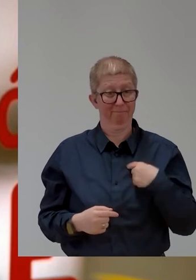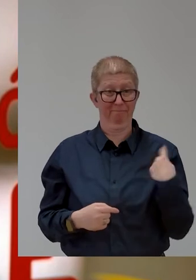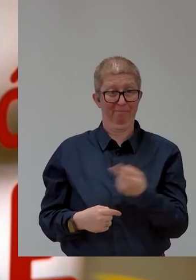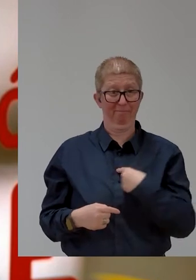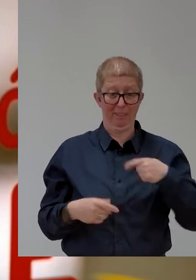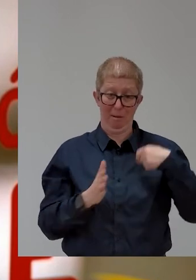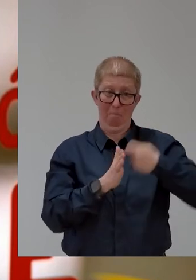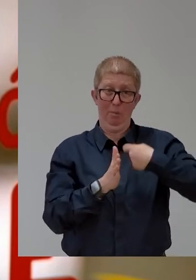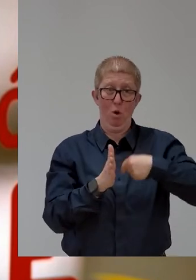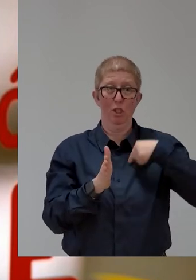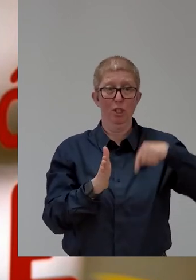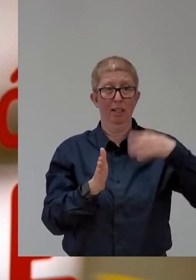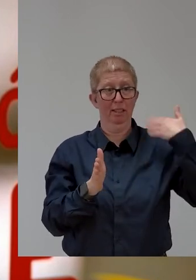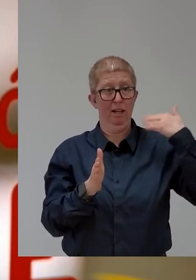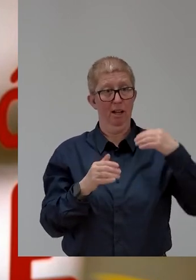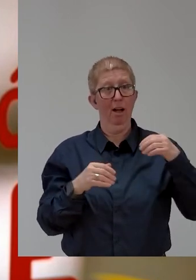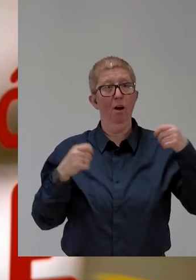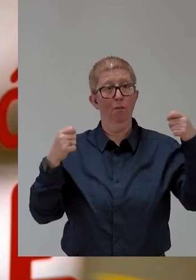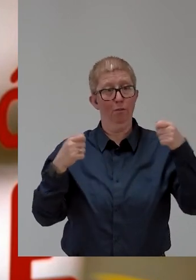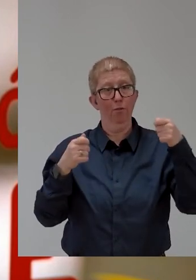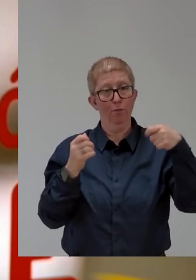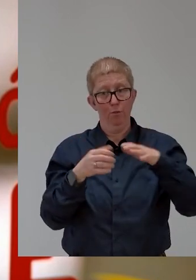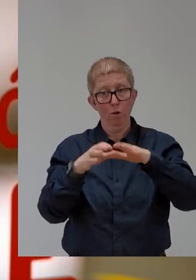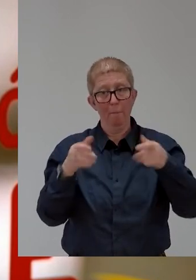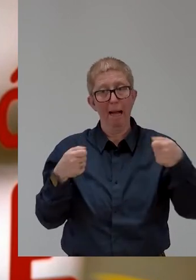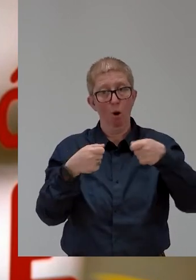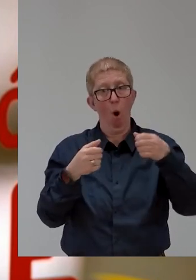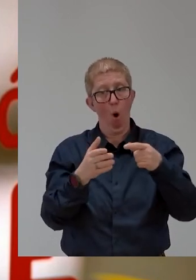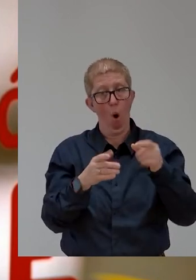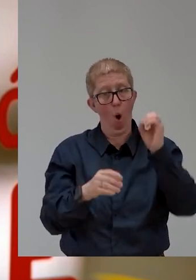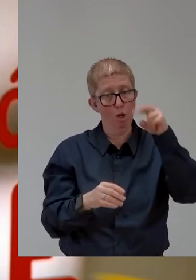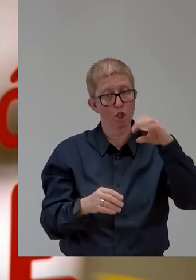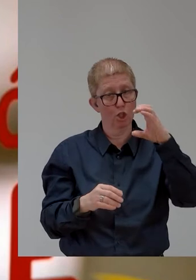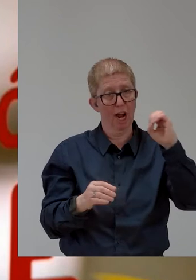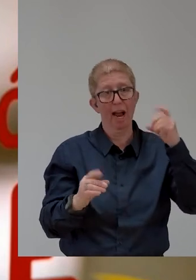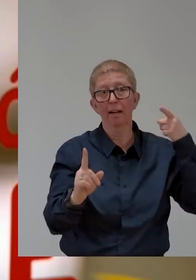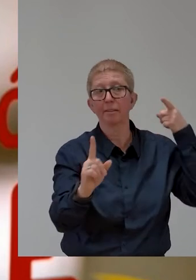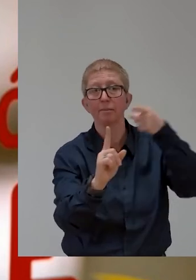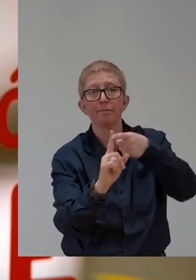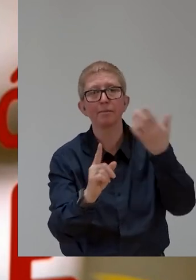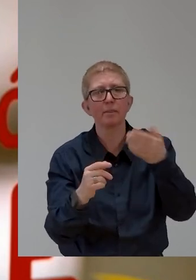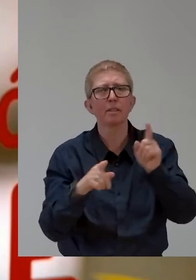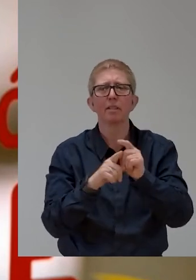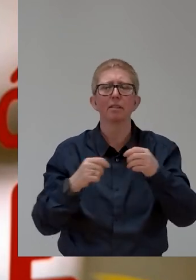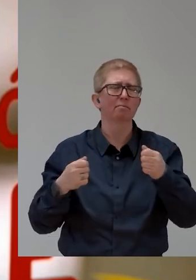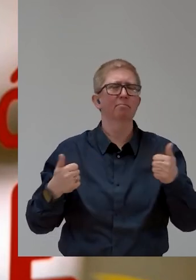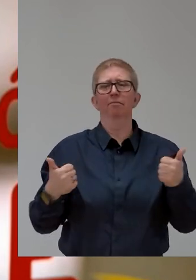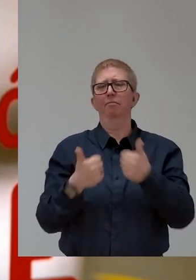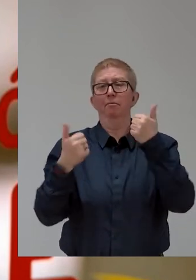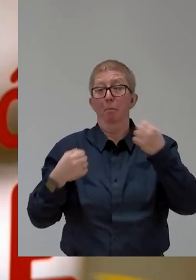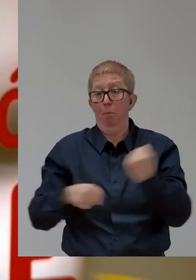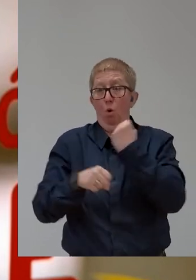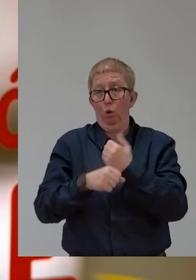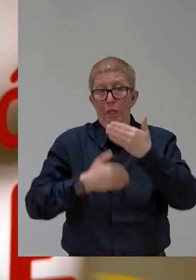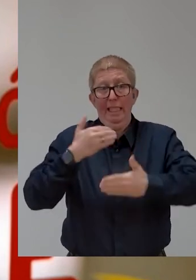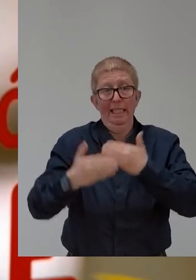Fundación ONCE aims is to design super products, mainly related to the workplace, in order to make them available to all